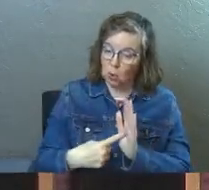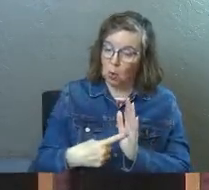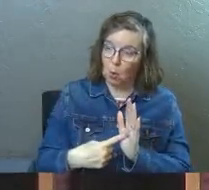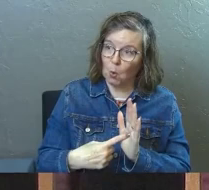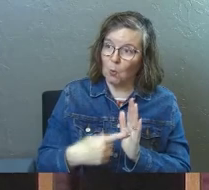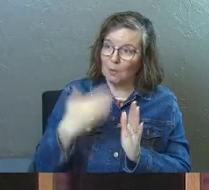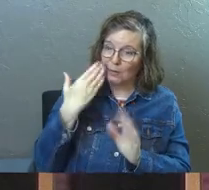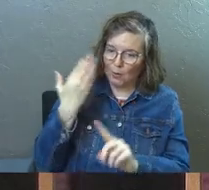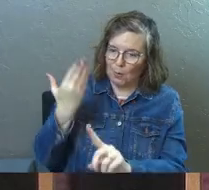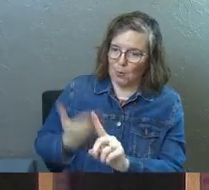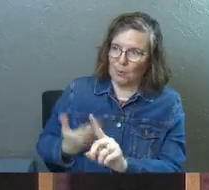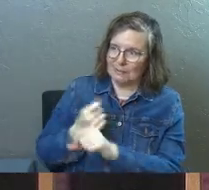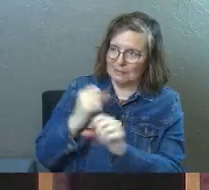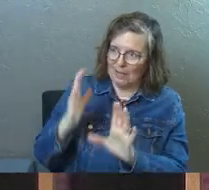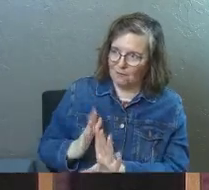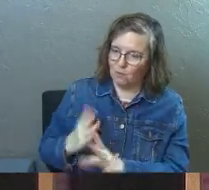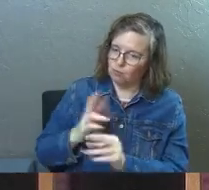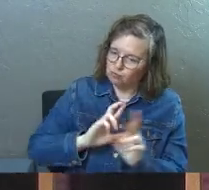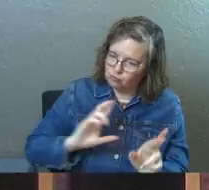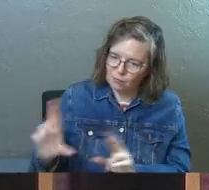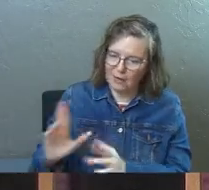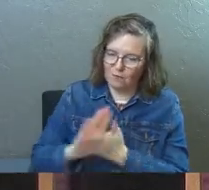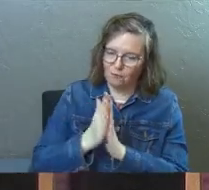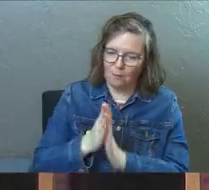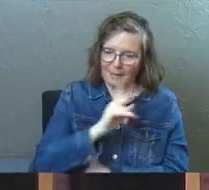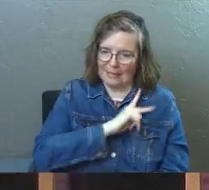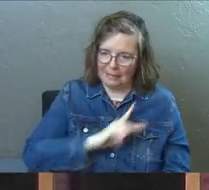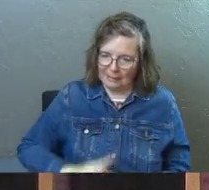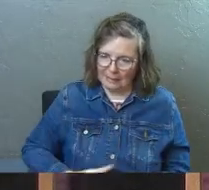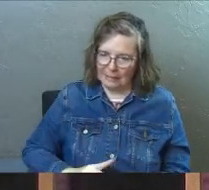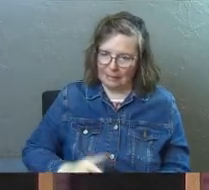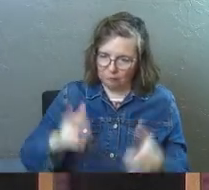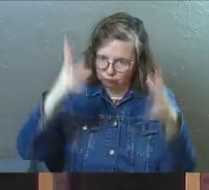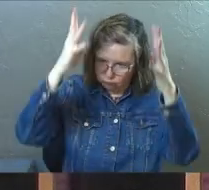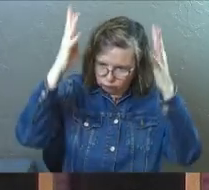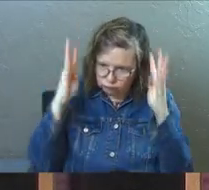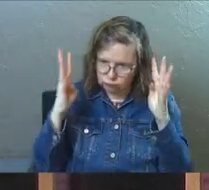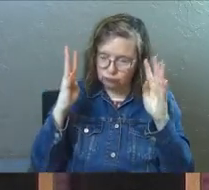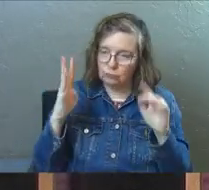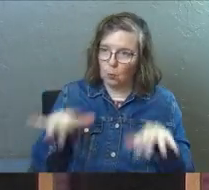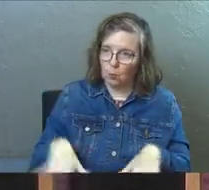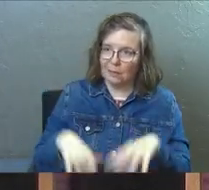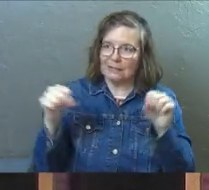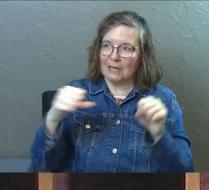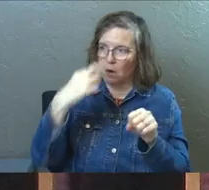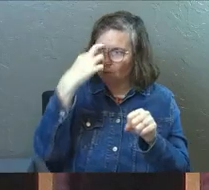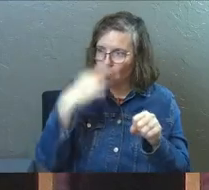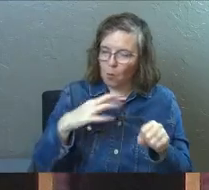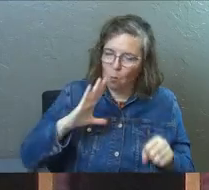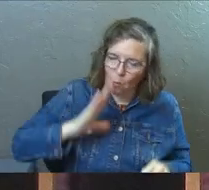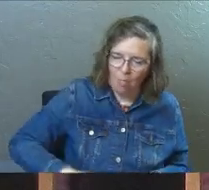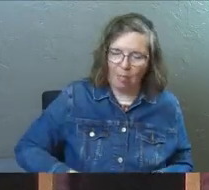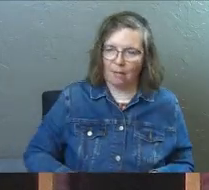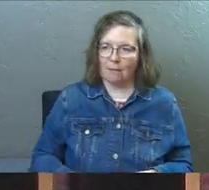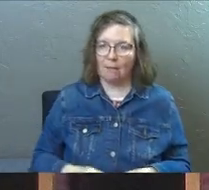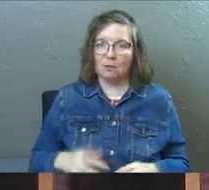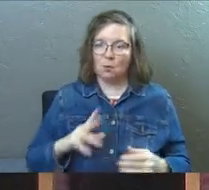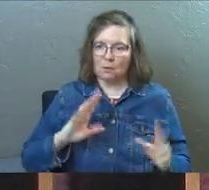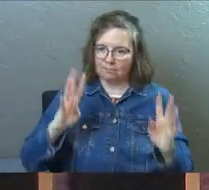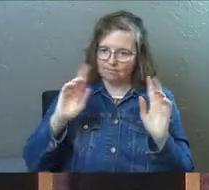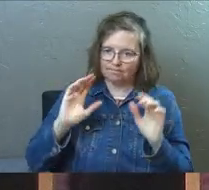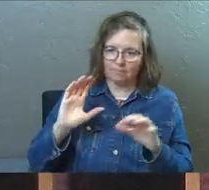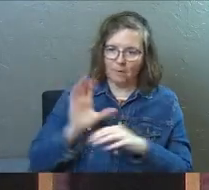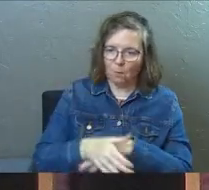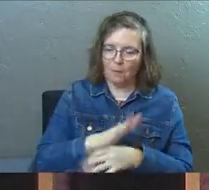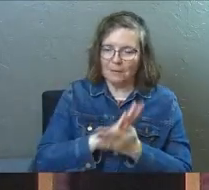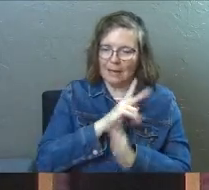us his cards. We know he's the Messiah. We're ready for him to be king actually. And we're going to take over Rome. So they go to make him king